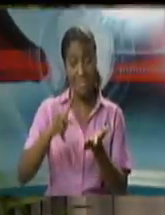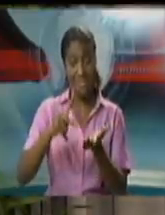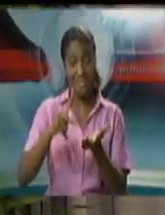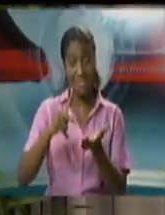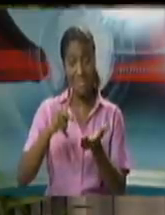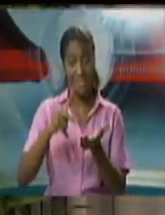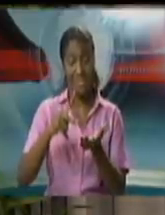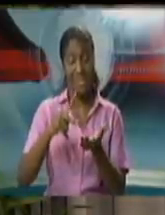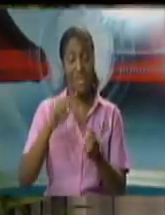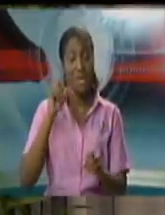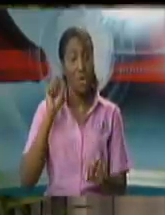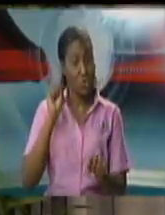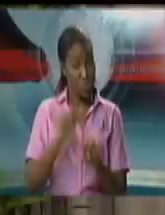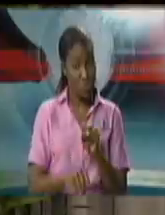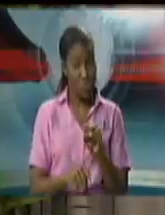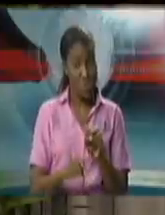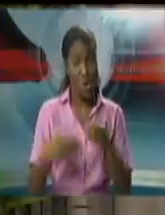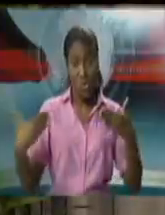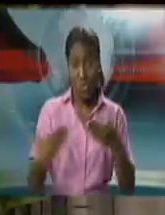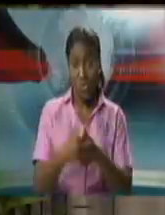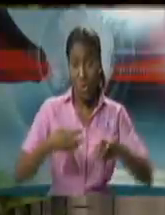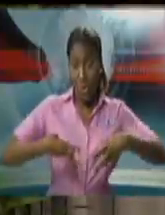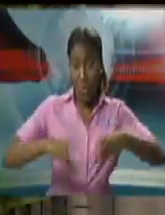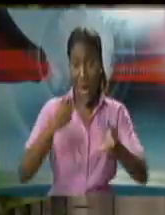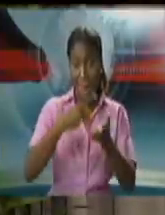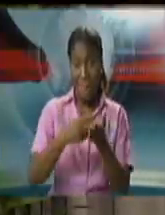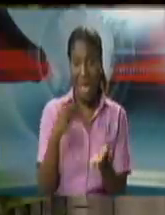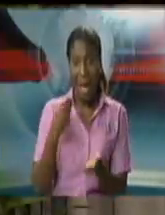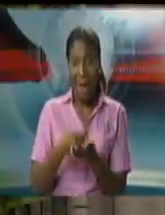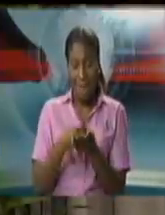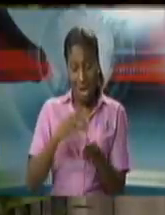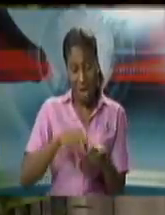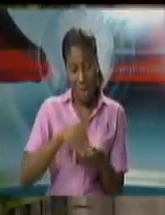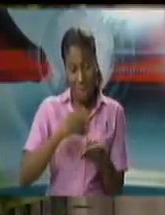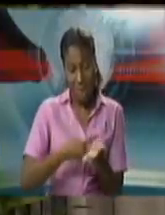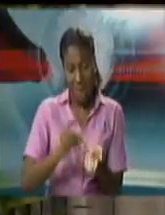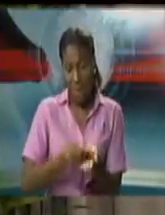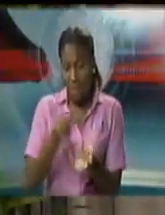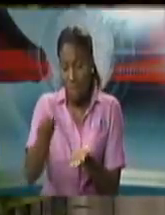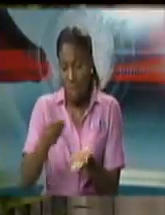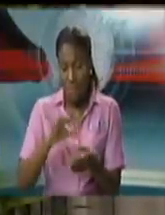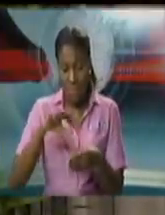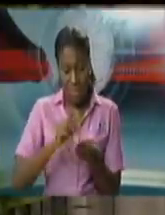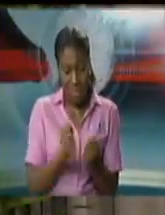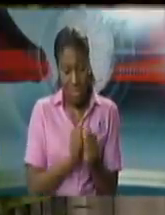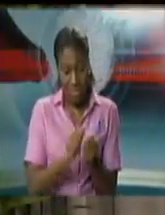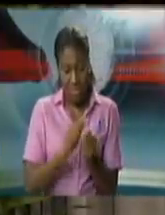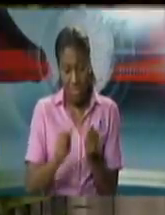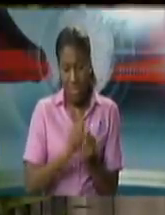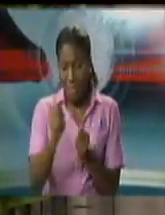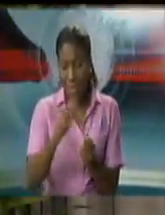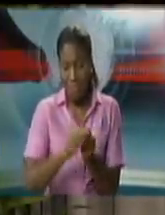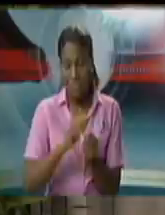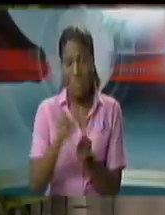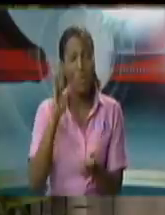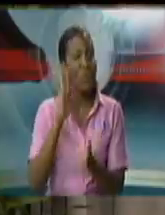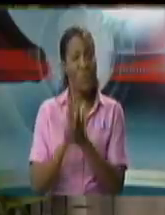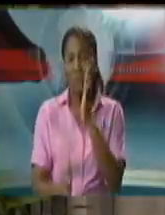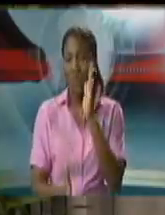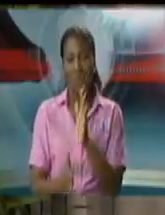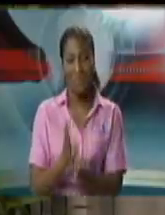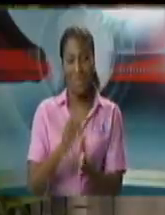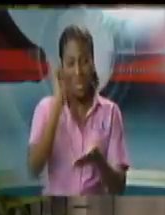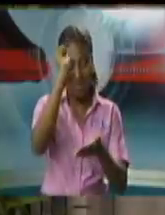system it's important to note that we have moved via the judiciary's innovation existing maintenance orders into electronic